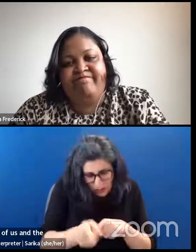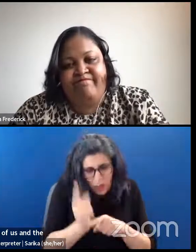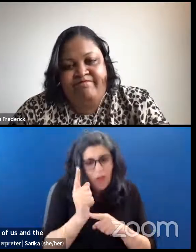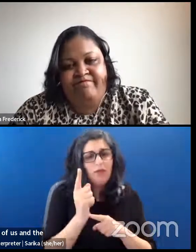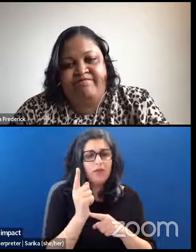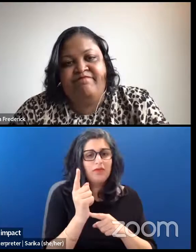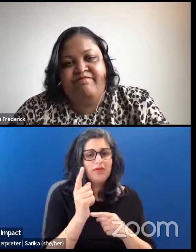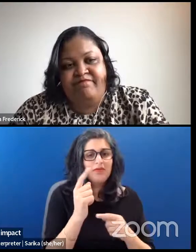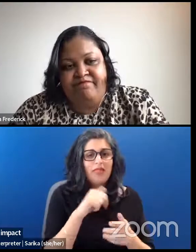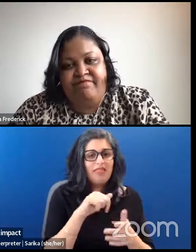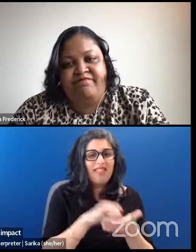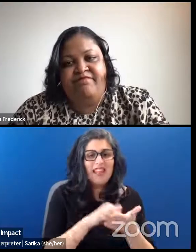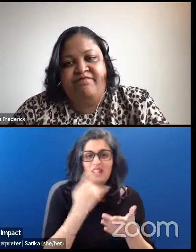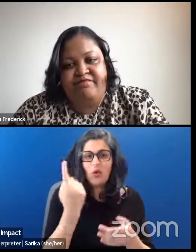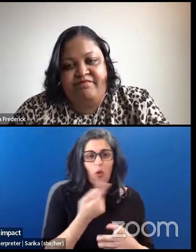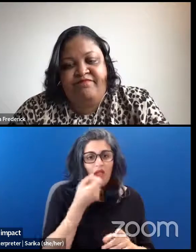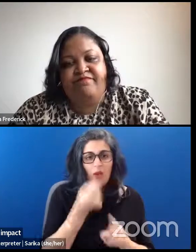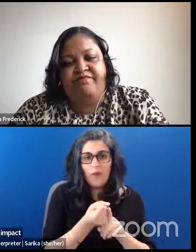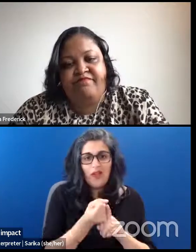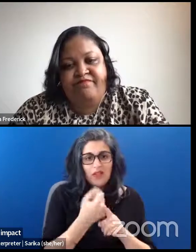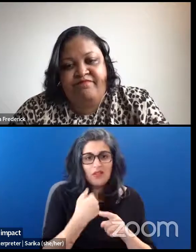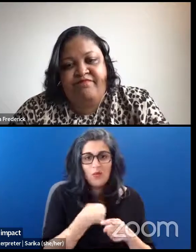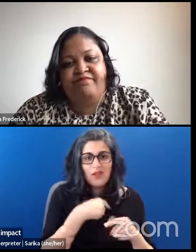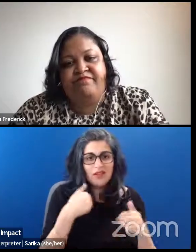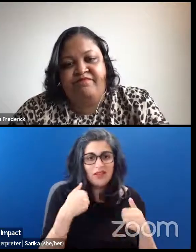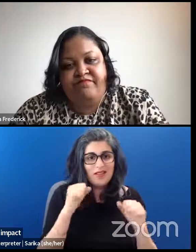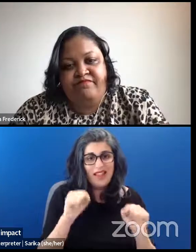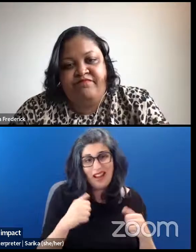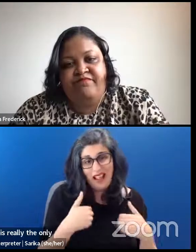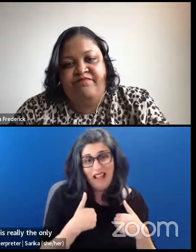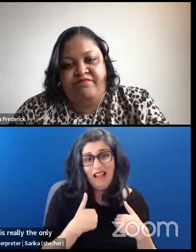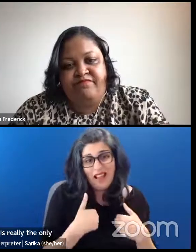is really the only impact we can have is right now.